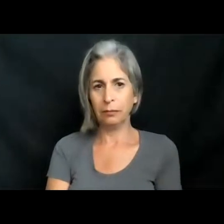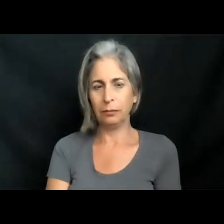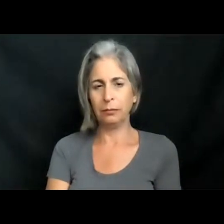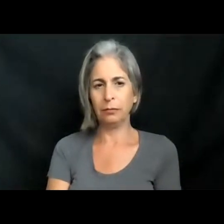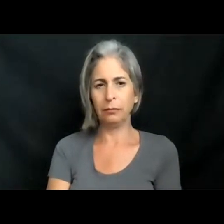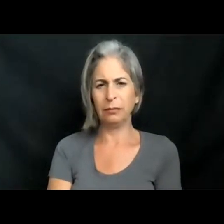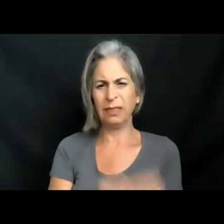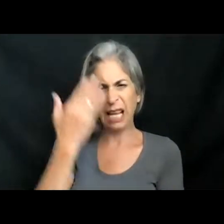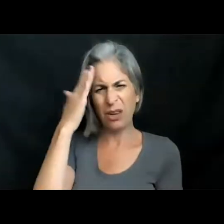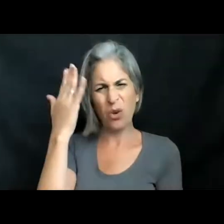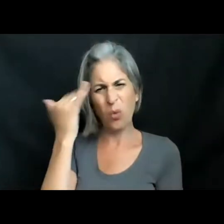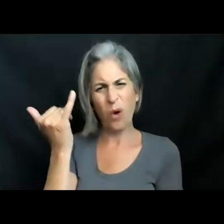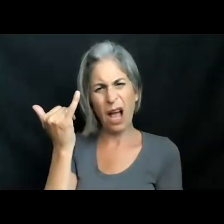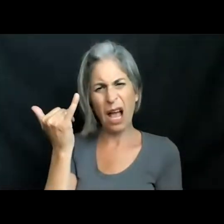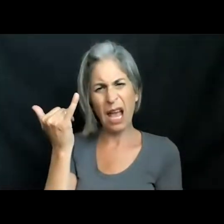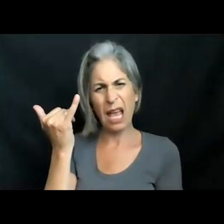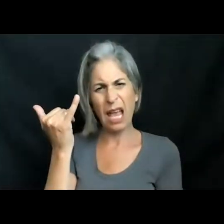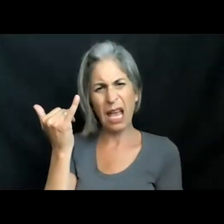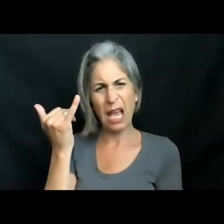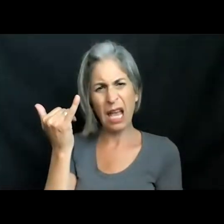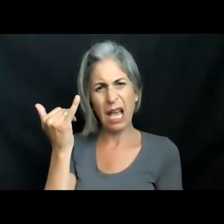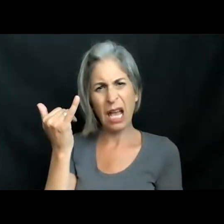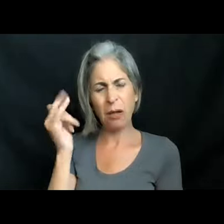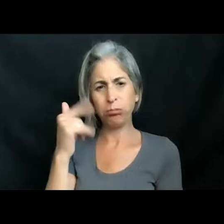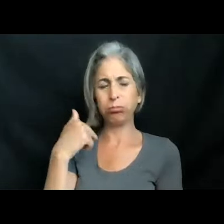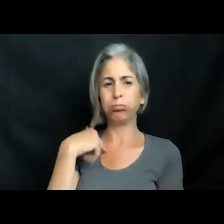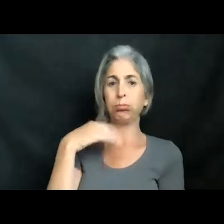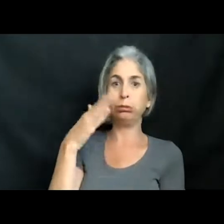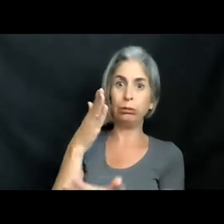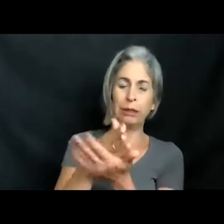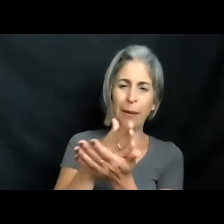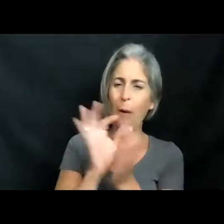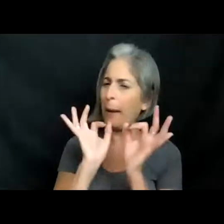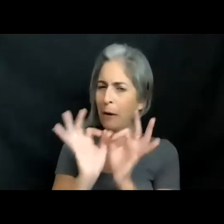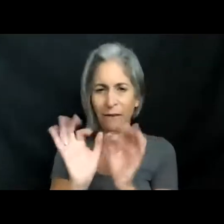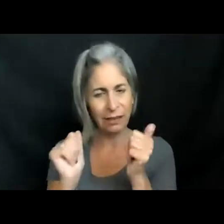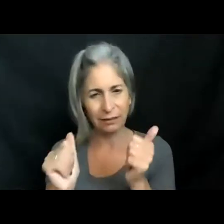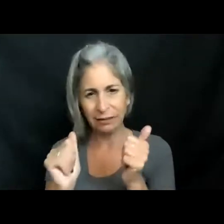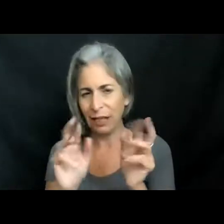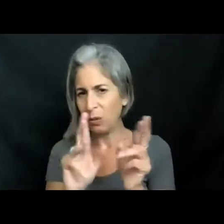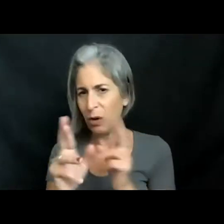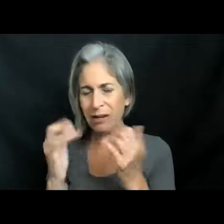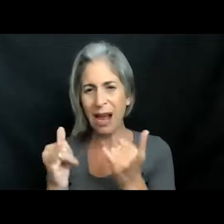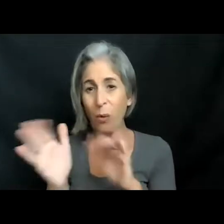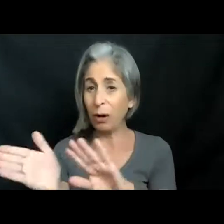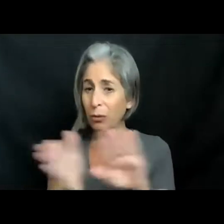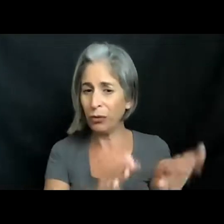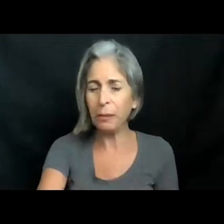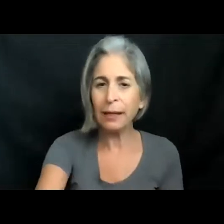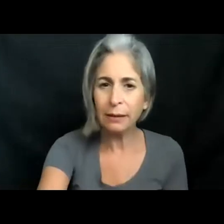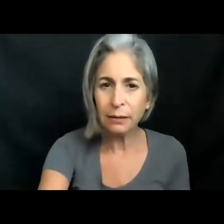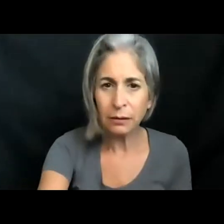I don't know why this is being problematic. Oh, it stopped my video. There we go. Perfect. I'm going to move this back,